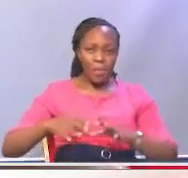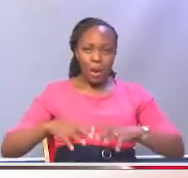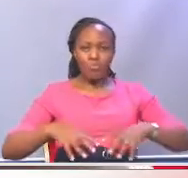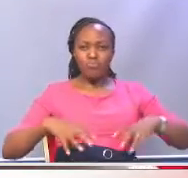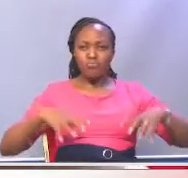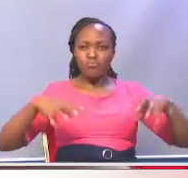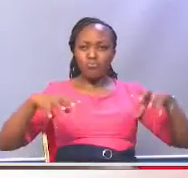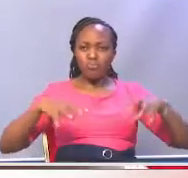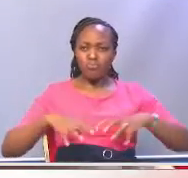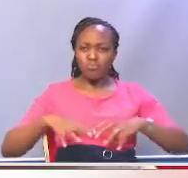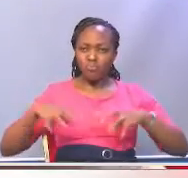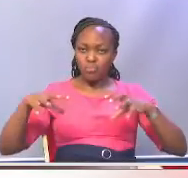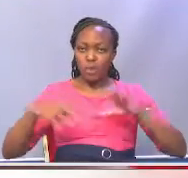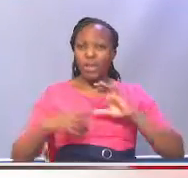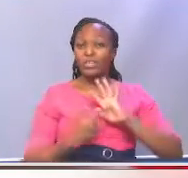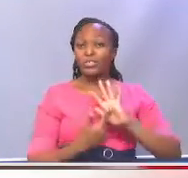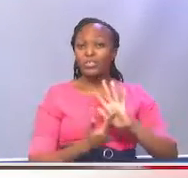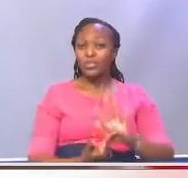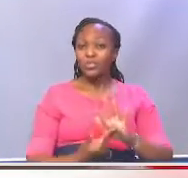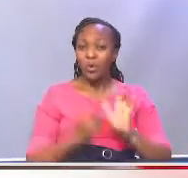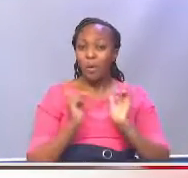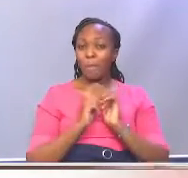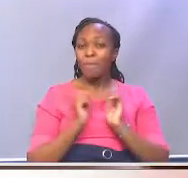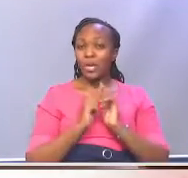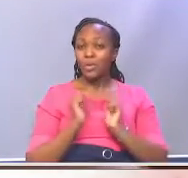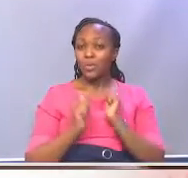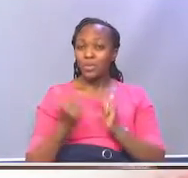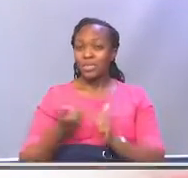to government pathologist Dr. Wangari Wambogo.